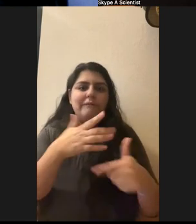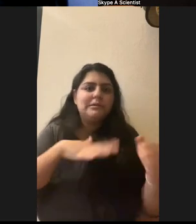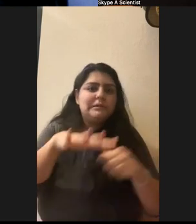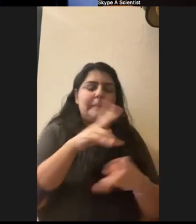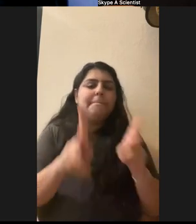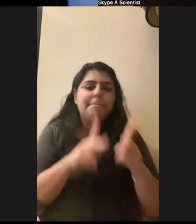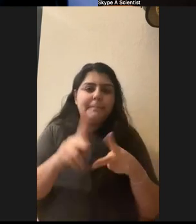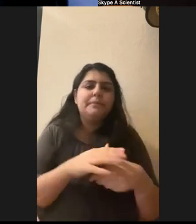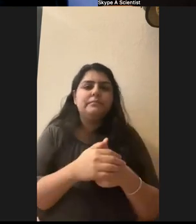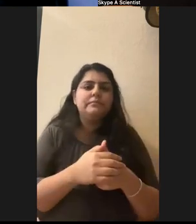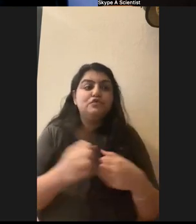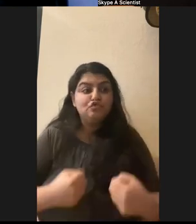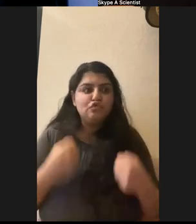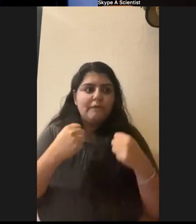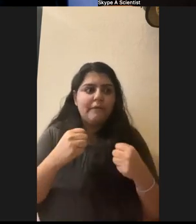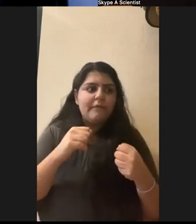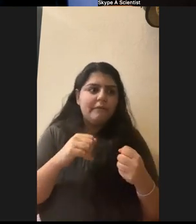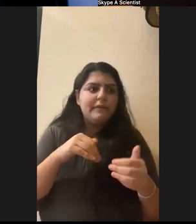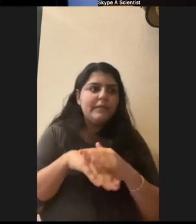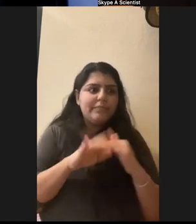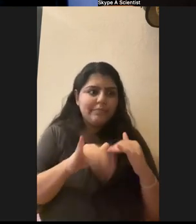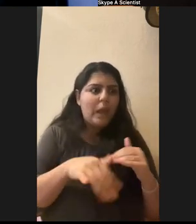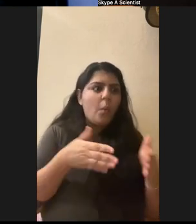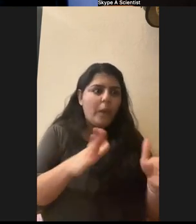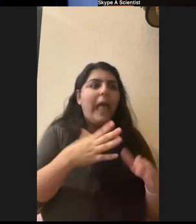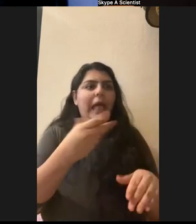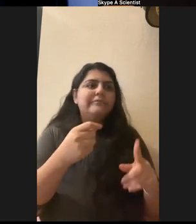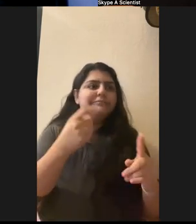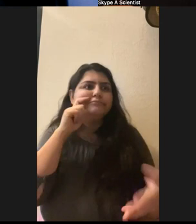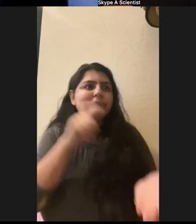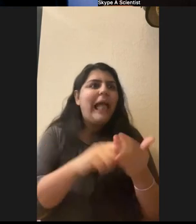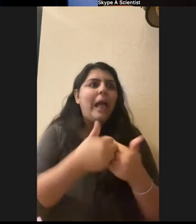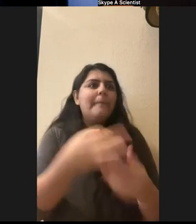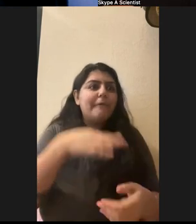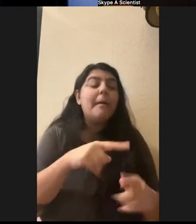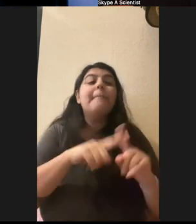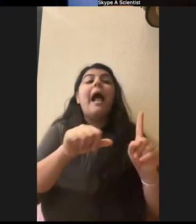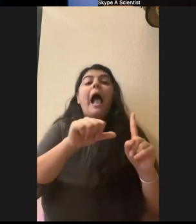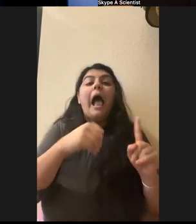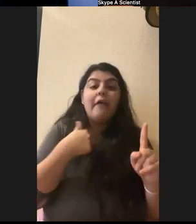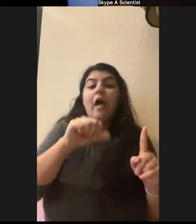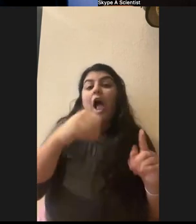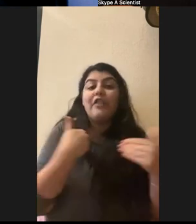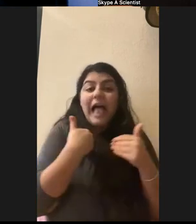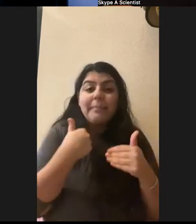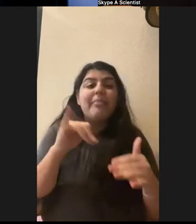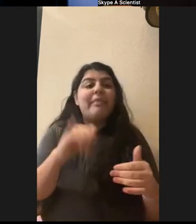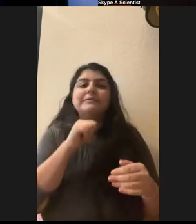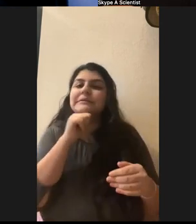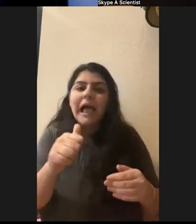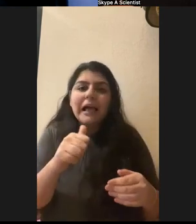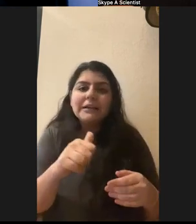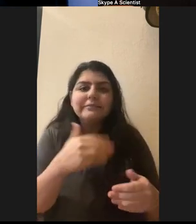um, surviving off that and really realizing how that can benefit them. And then there's other animals that aren't as good at, um,